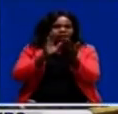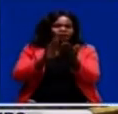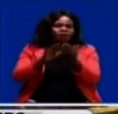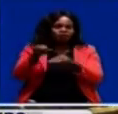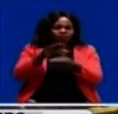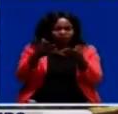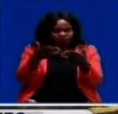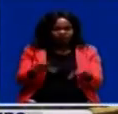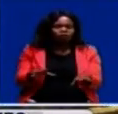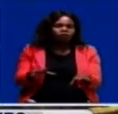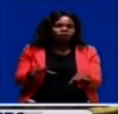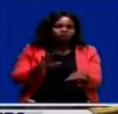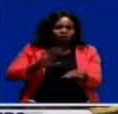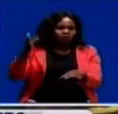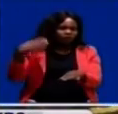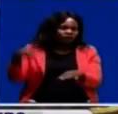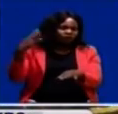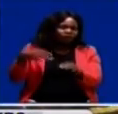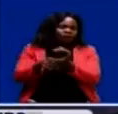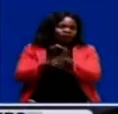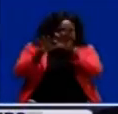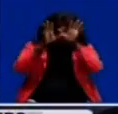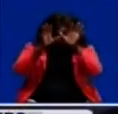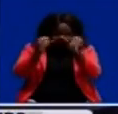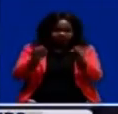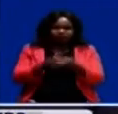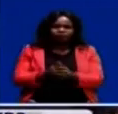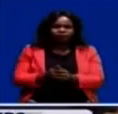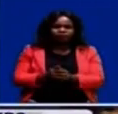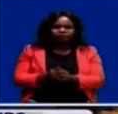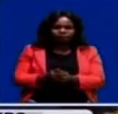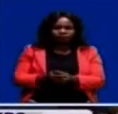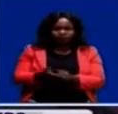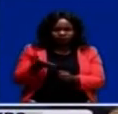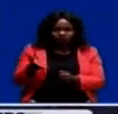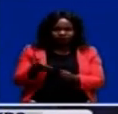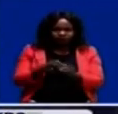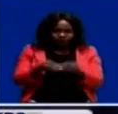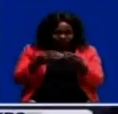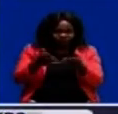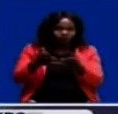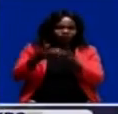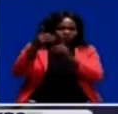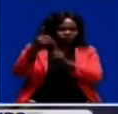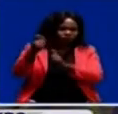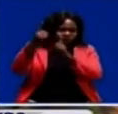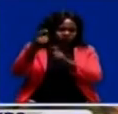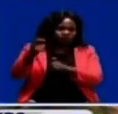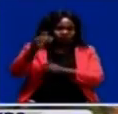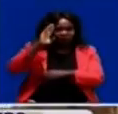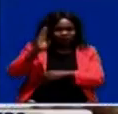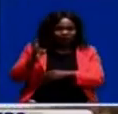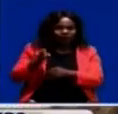of Mr Muapirupani. The Stetsma was accorded and done salute by the Zambia Army.